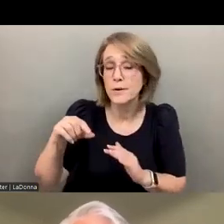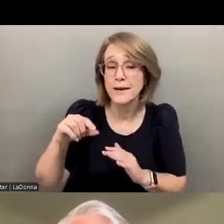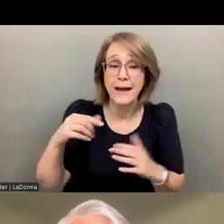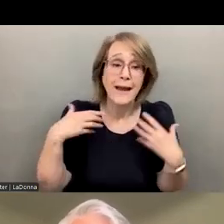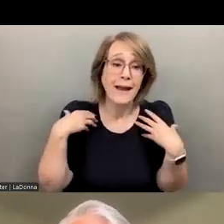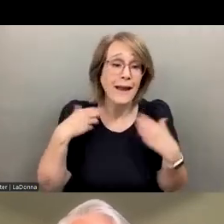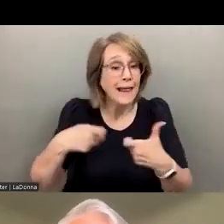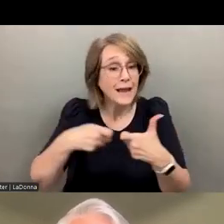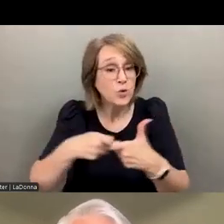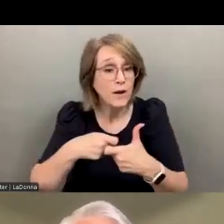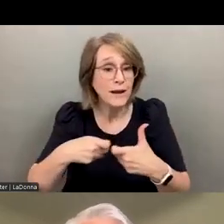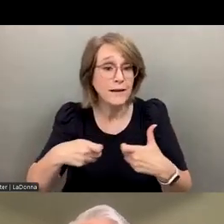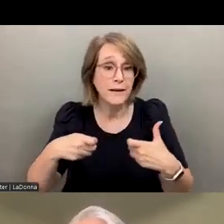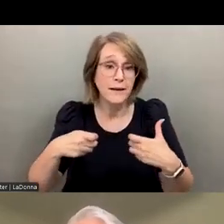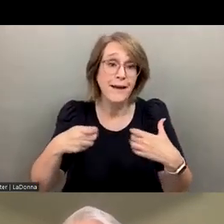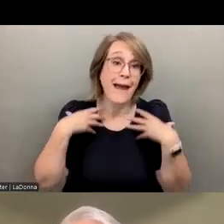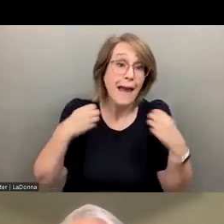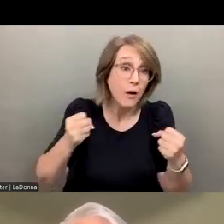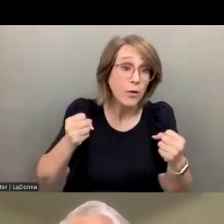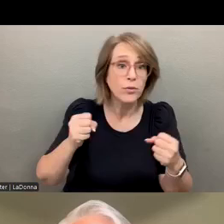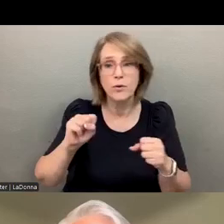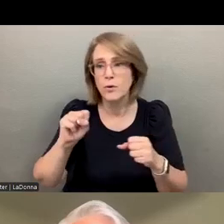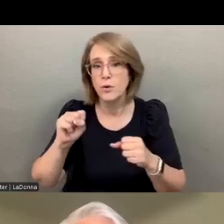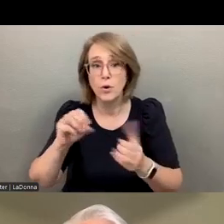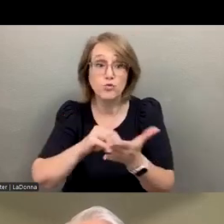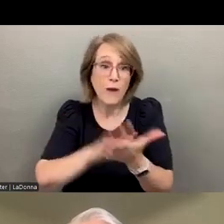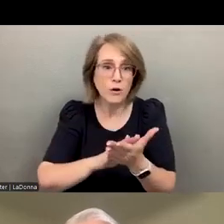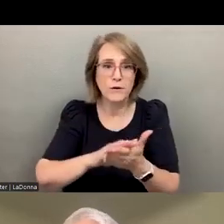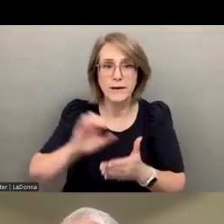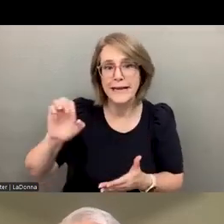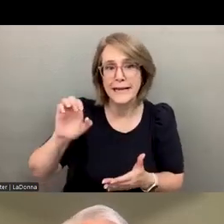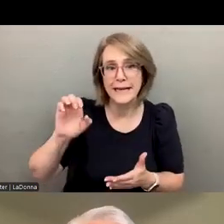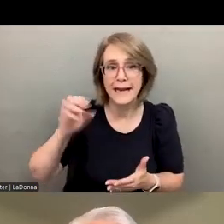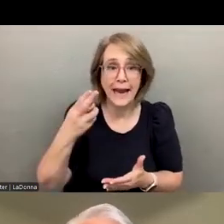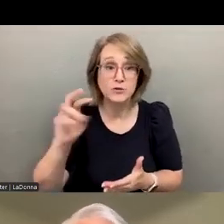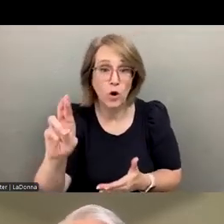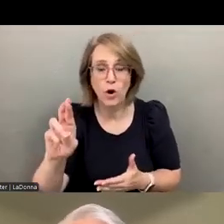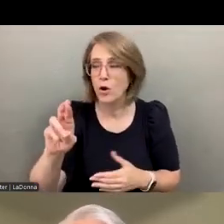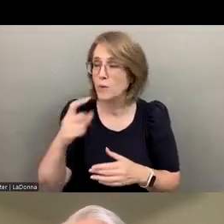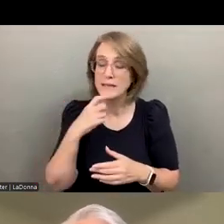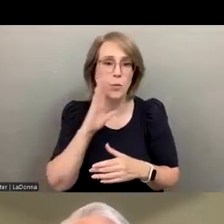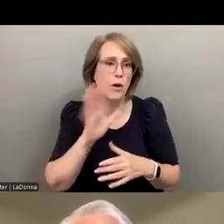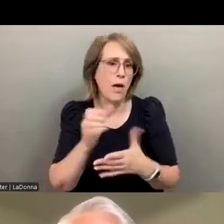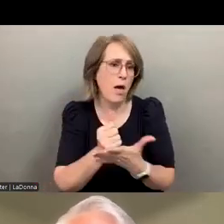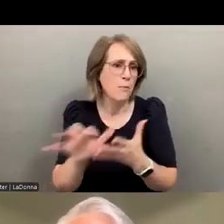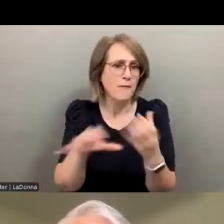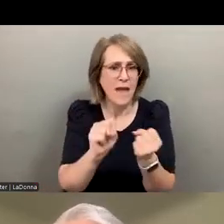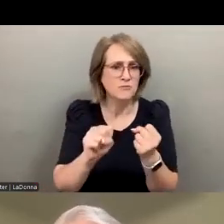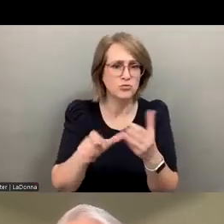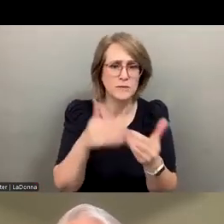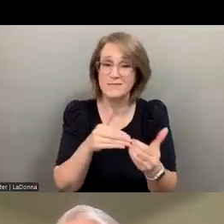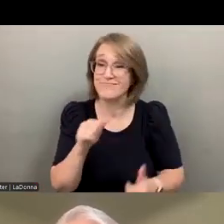way oversold. We said EHRs will make your life better and faster. It didn't. made it harder and more difficult.